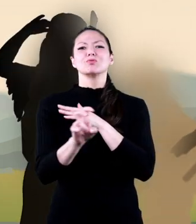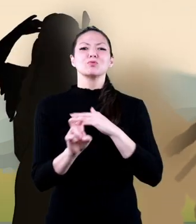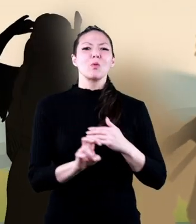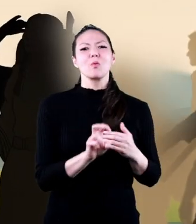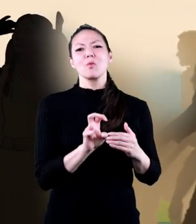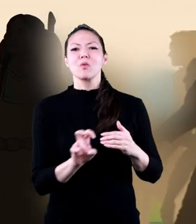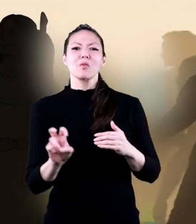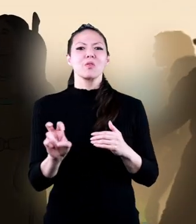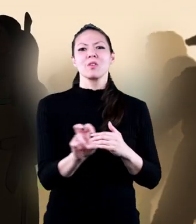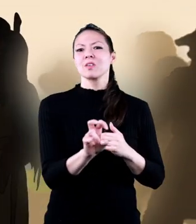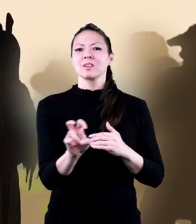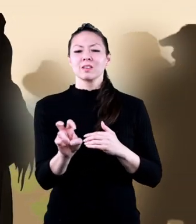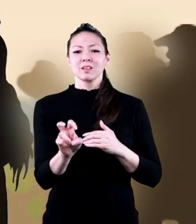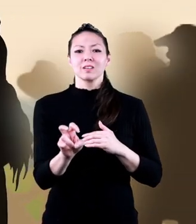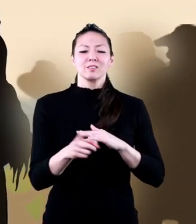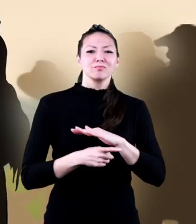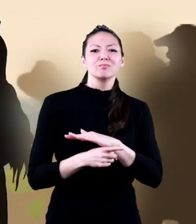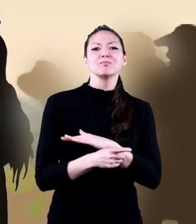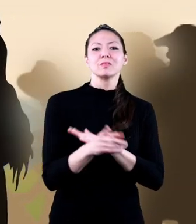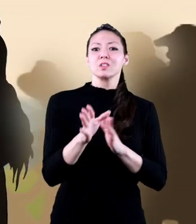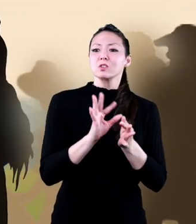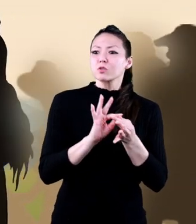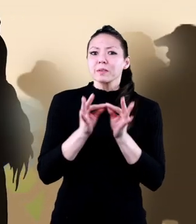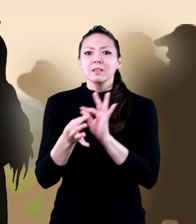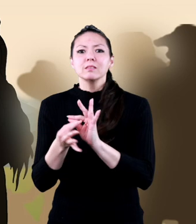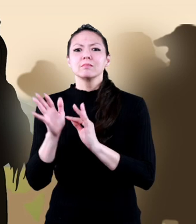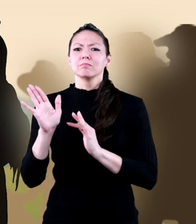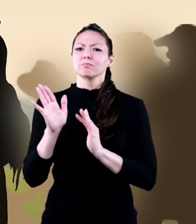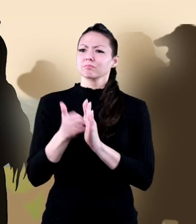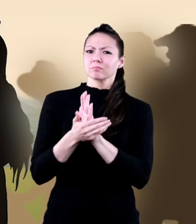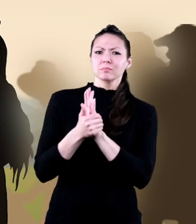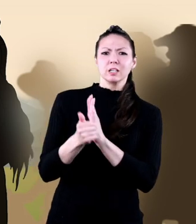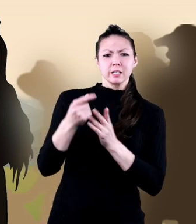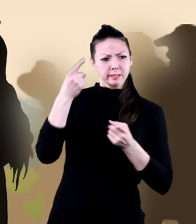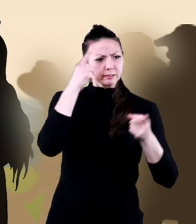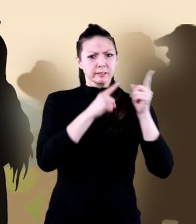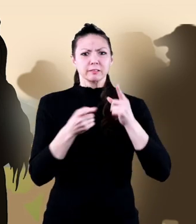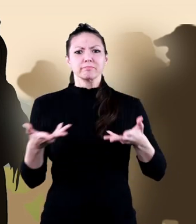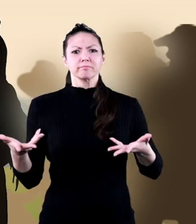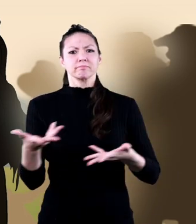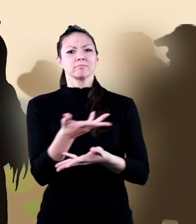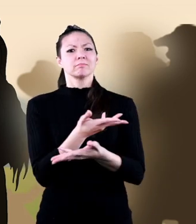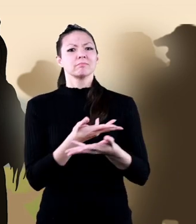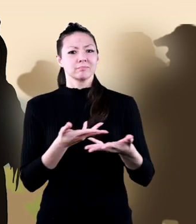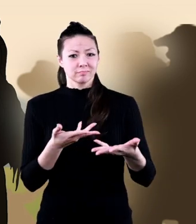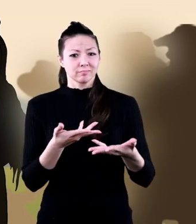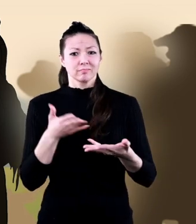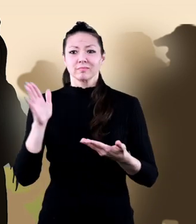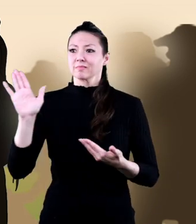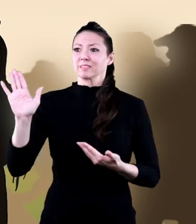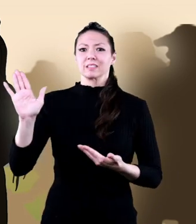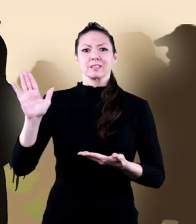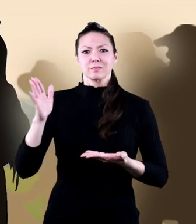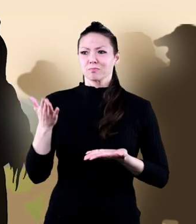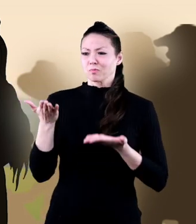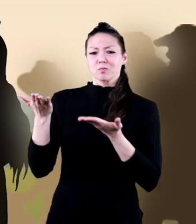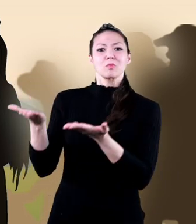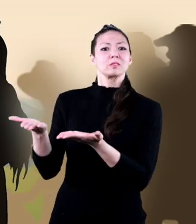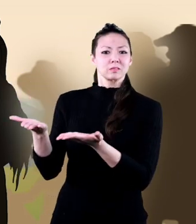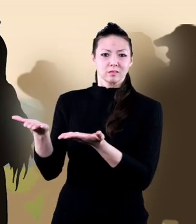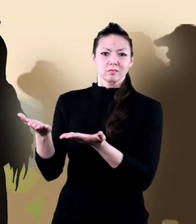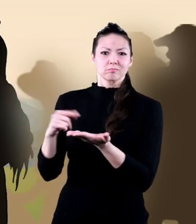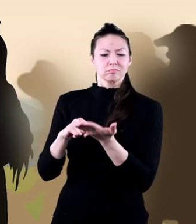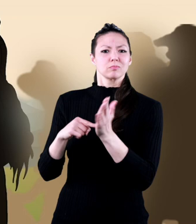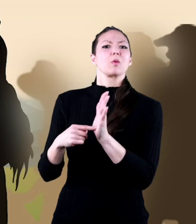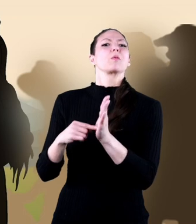vital to the journey, not only because of her interpretation and diplomacy skills, but because her presence